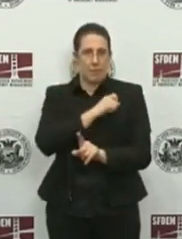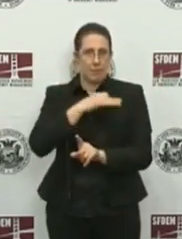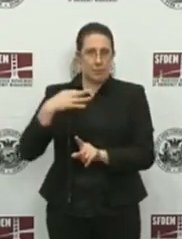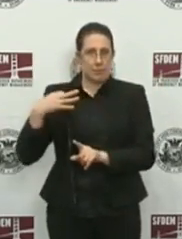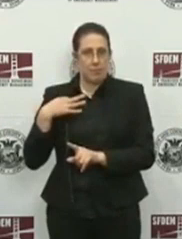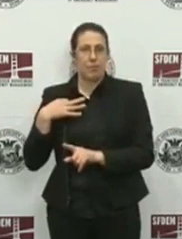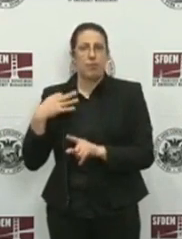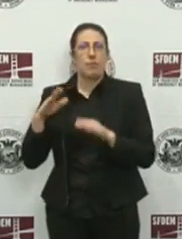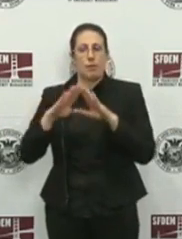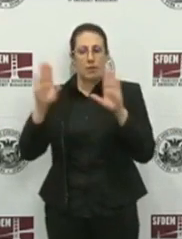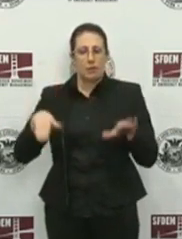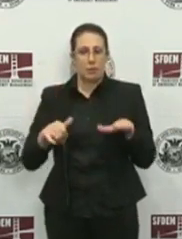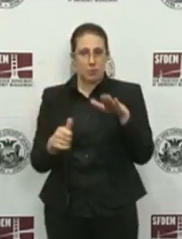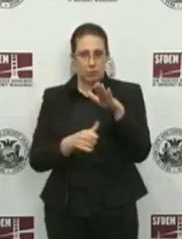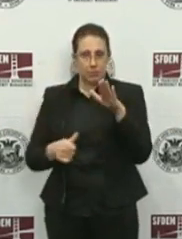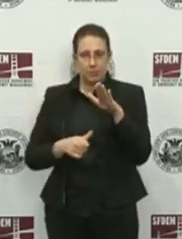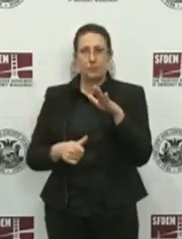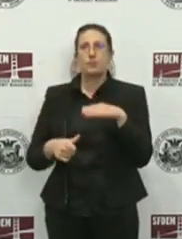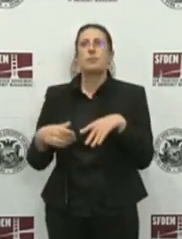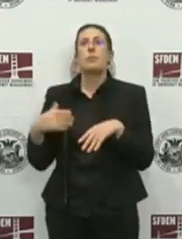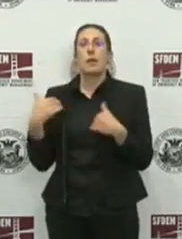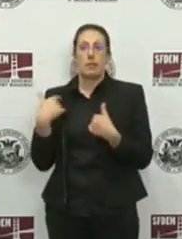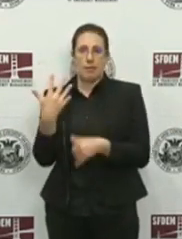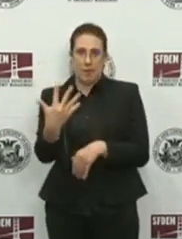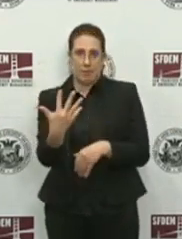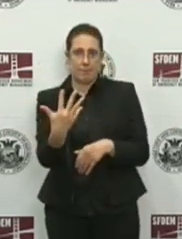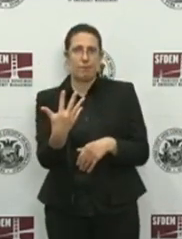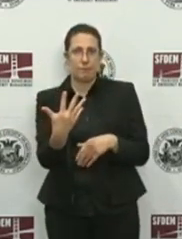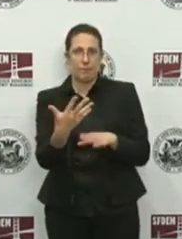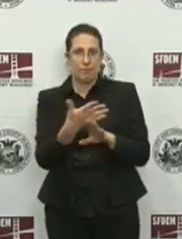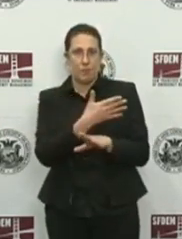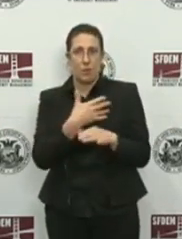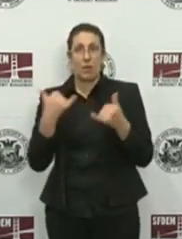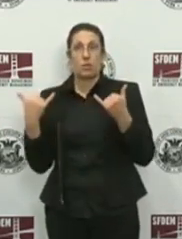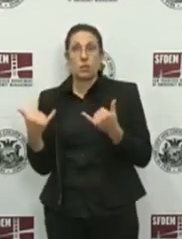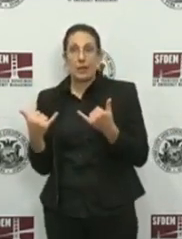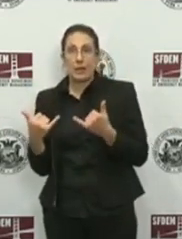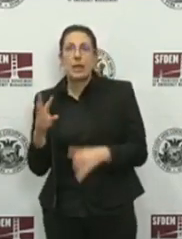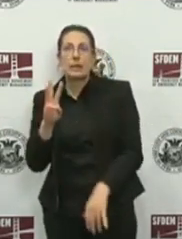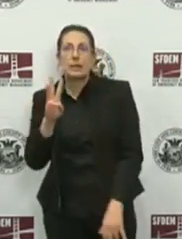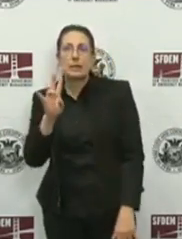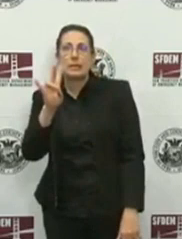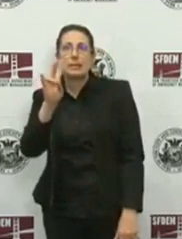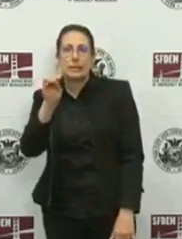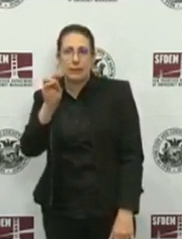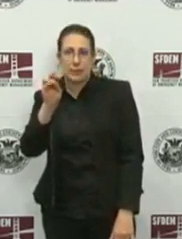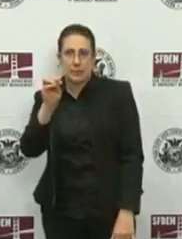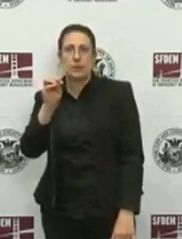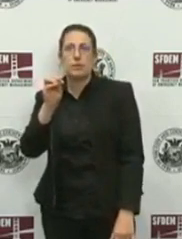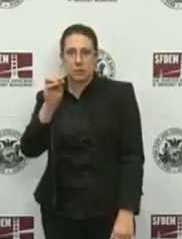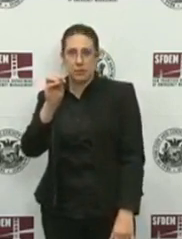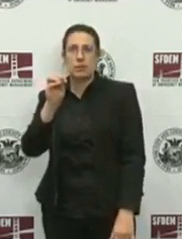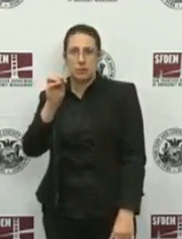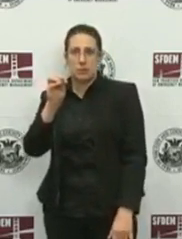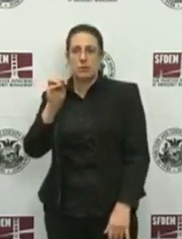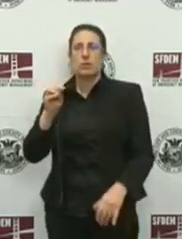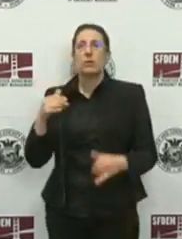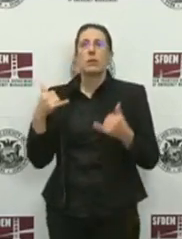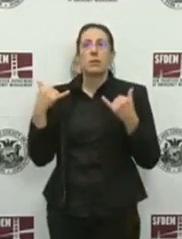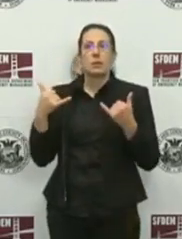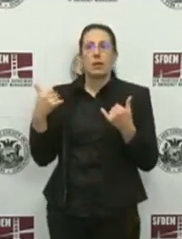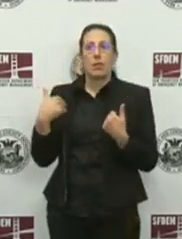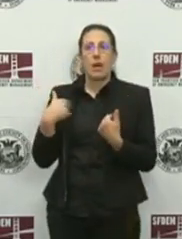positive cases at MSC South. Today, there are 70. There are currently